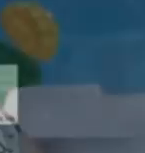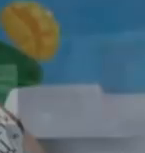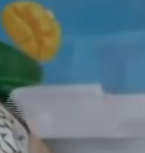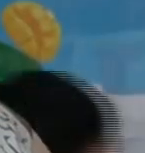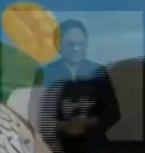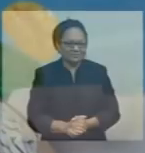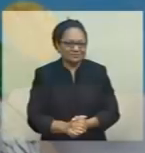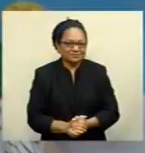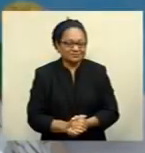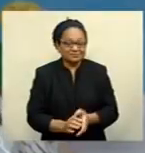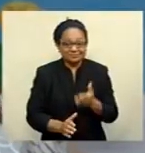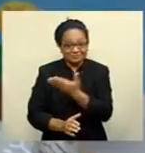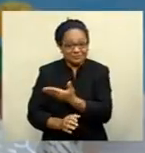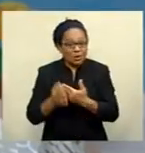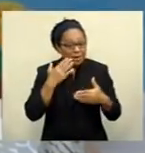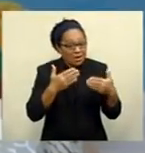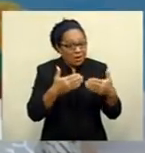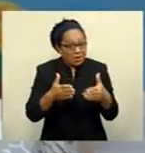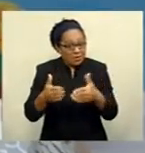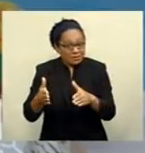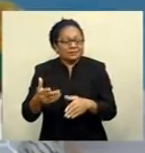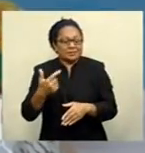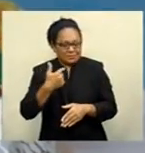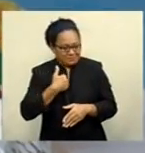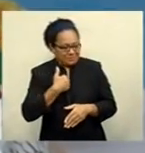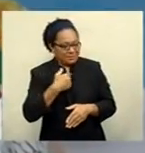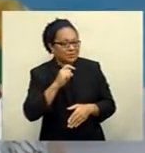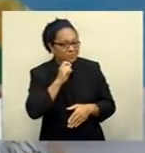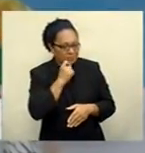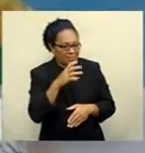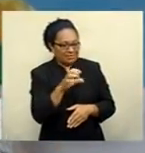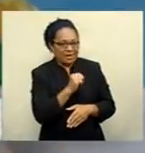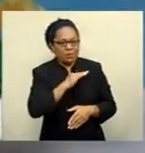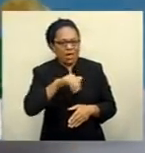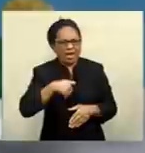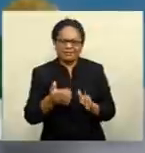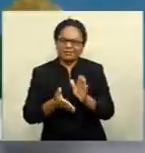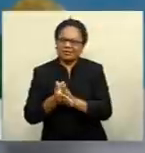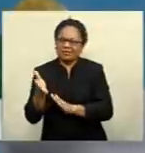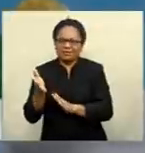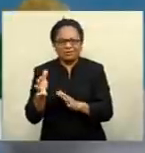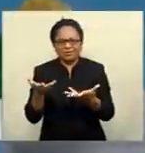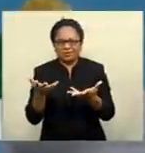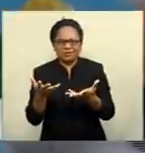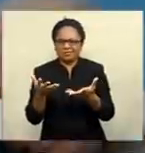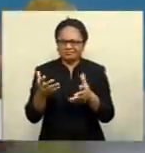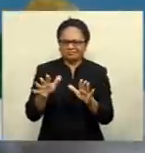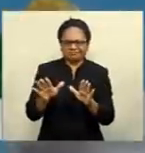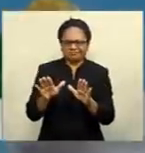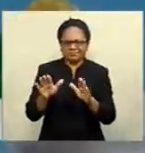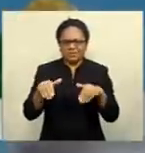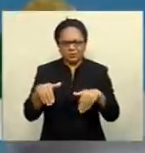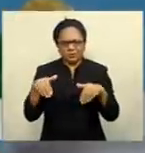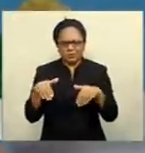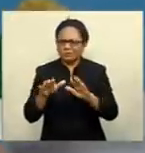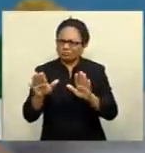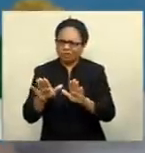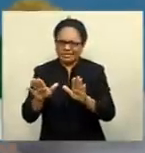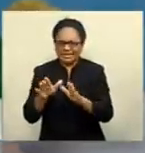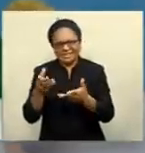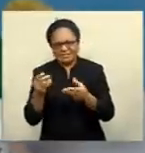When the restrictions are lifted, I will take my wife out on a small break, just a getaway. It's been lockdown, lockdown